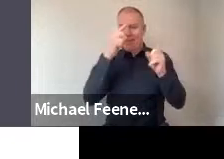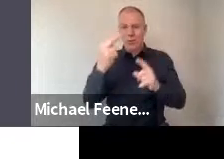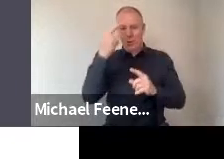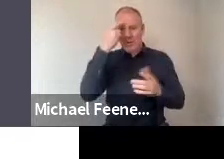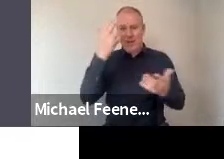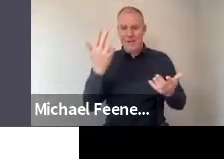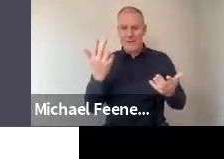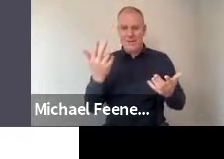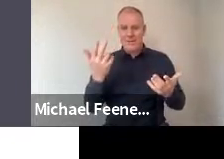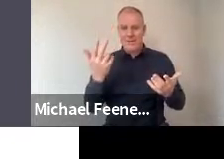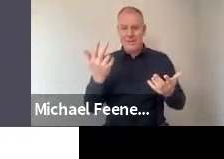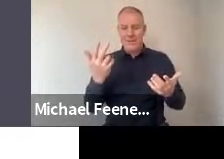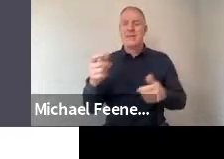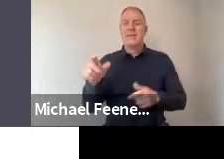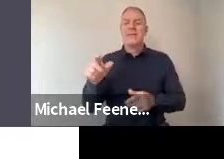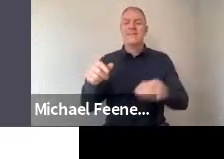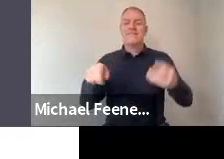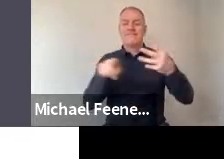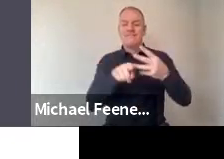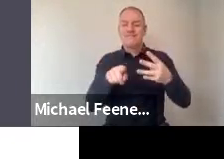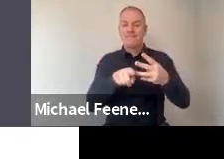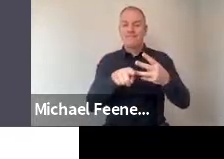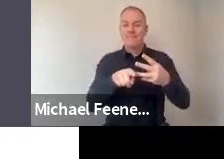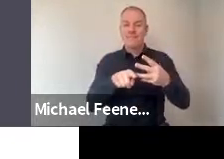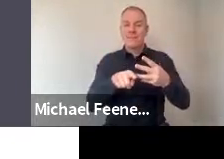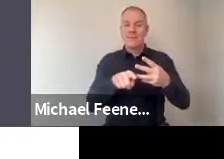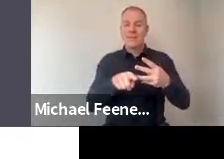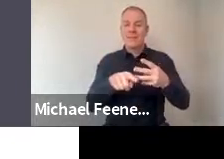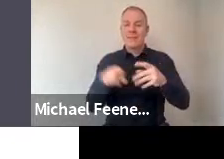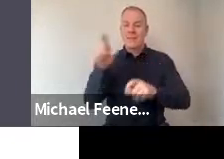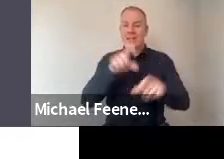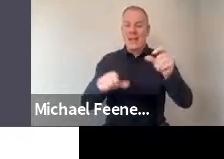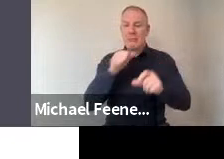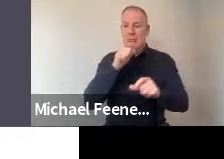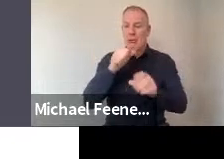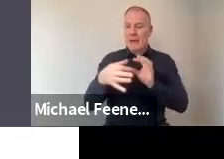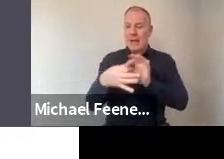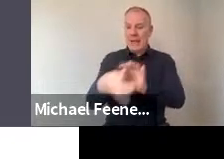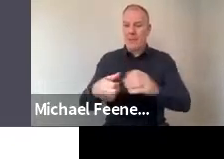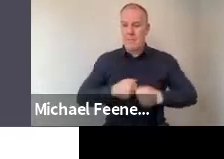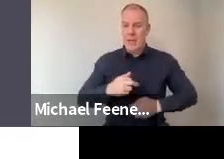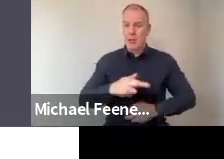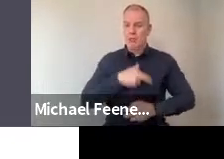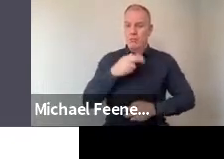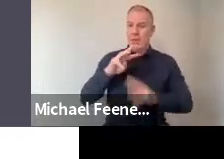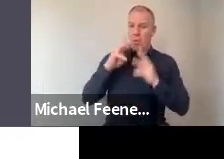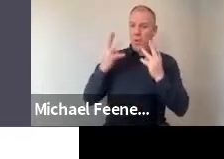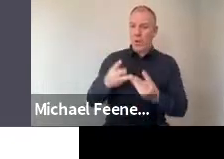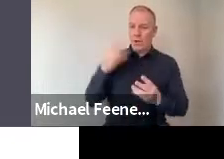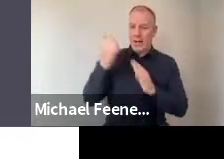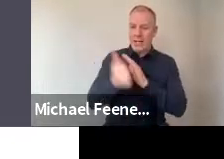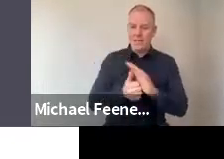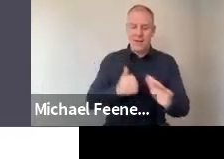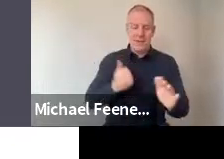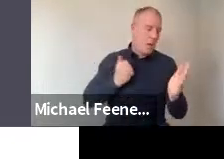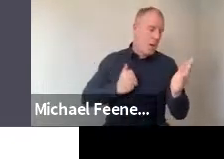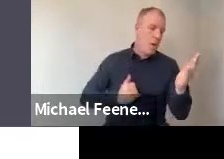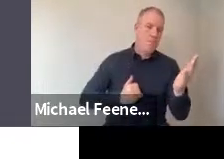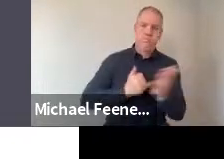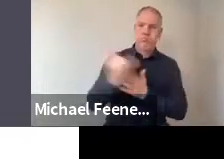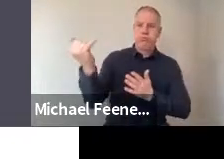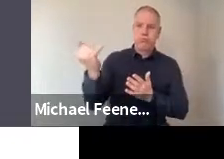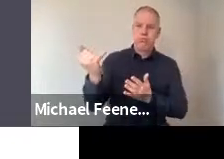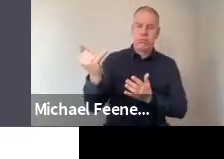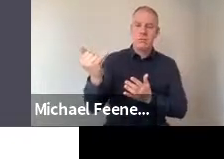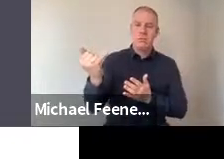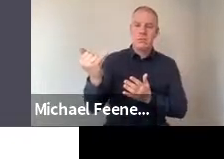understand. Science has no relation to what I experience in the real world. This idea was rejected by the